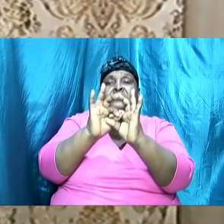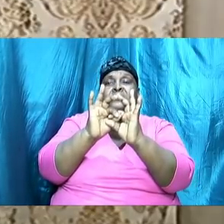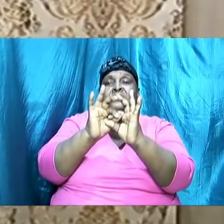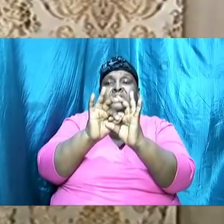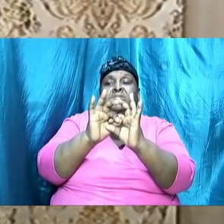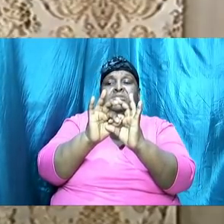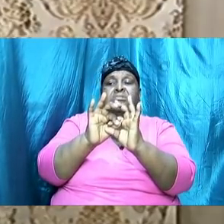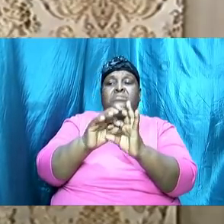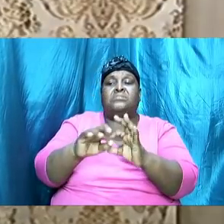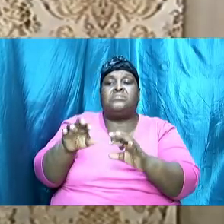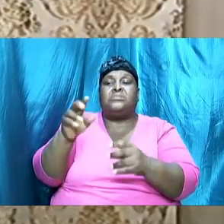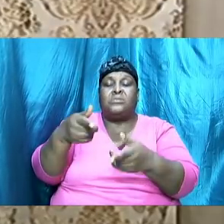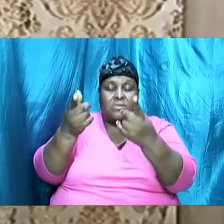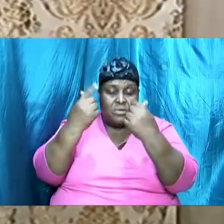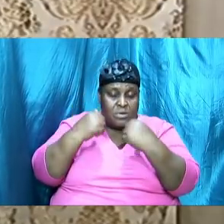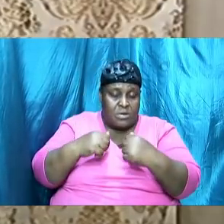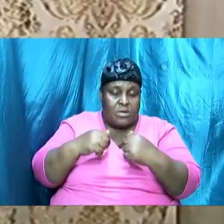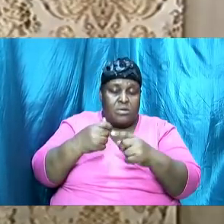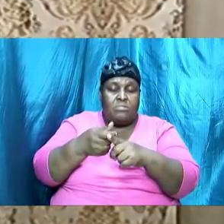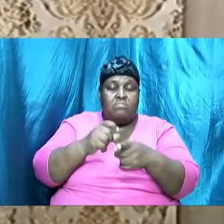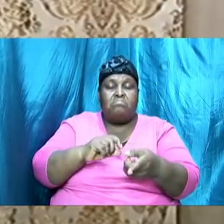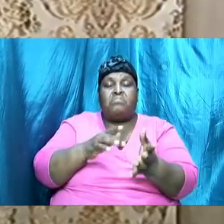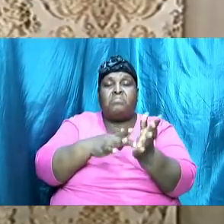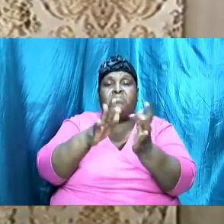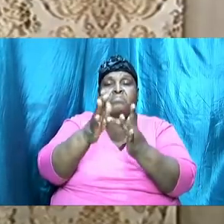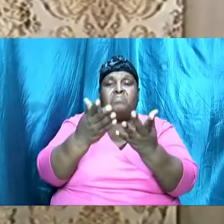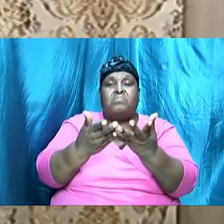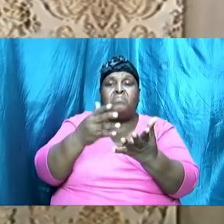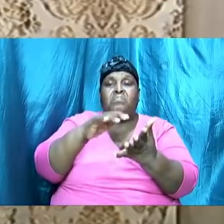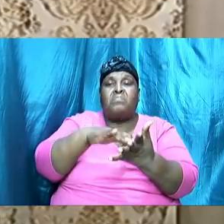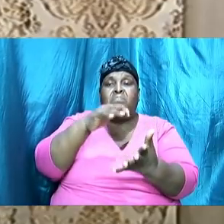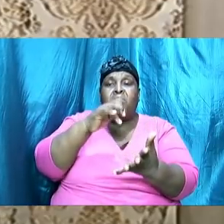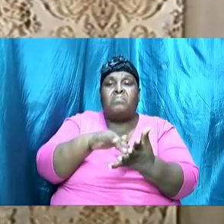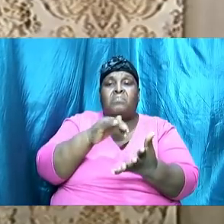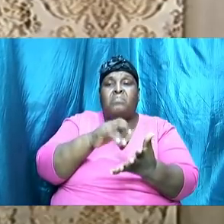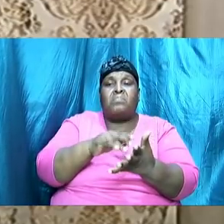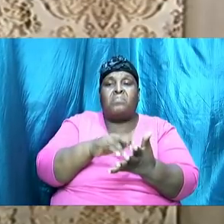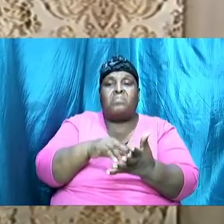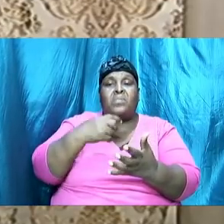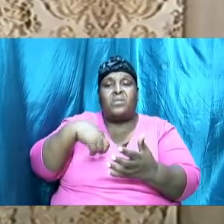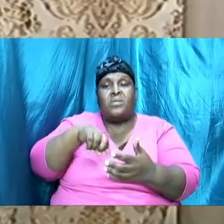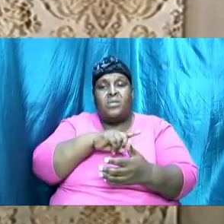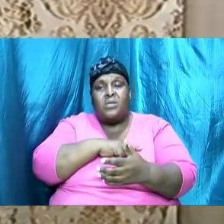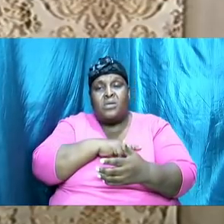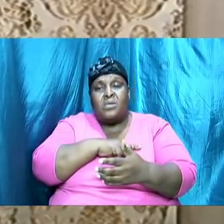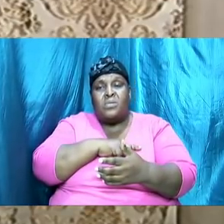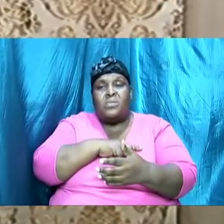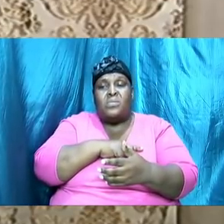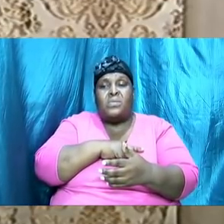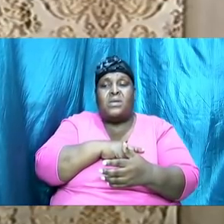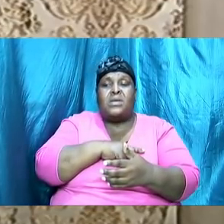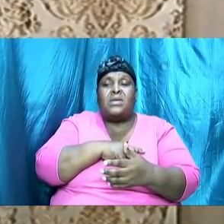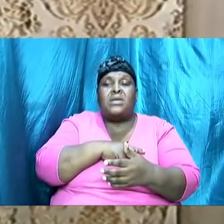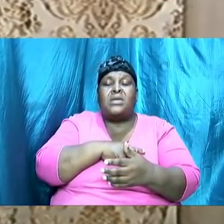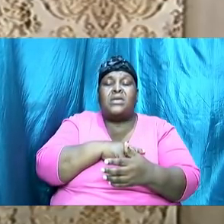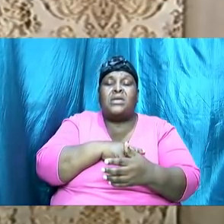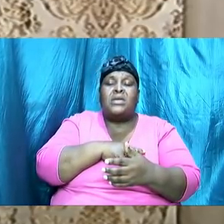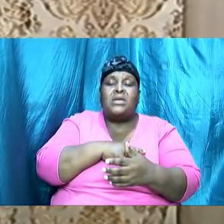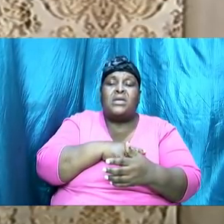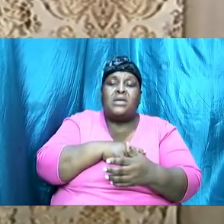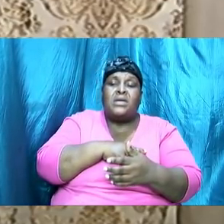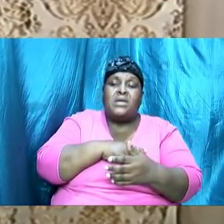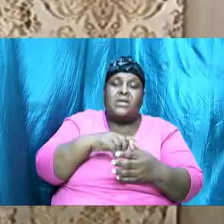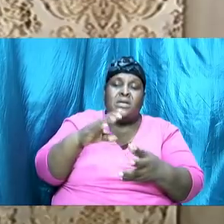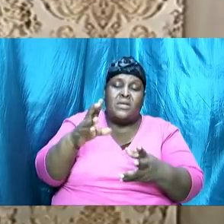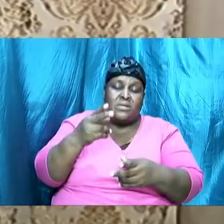from the Bible. We will pursue how man looks at, deals with, treats with relationship.